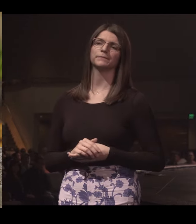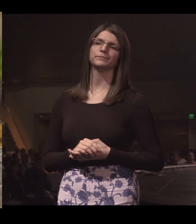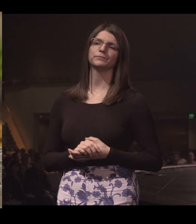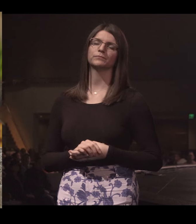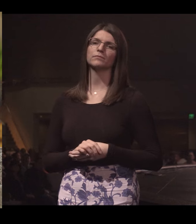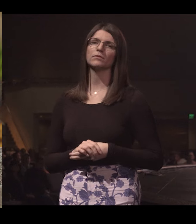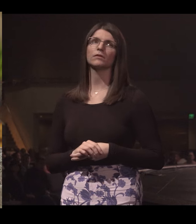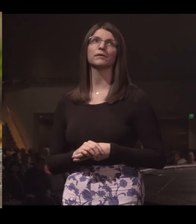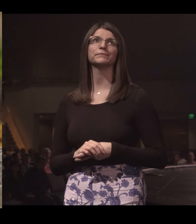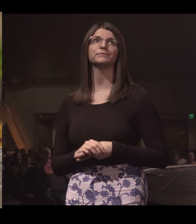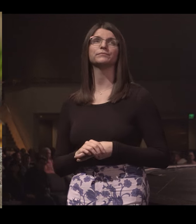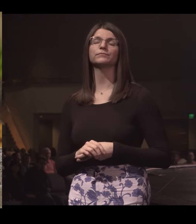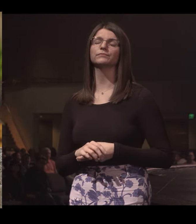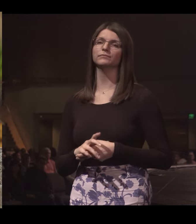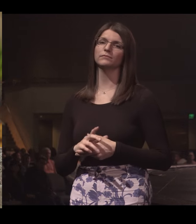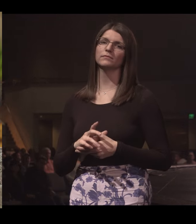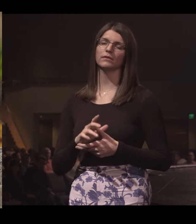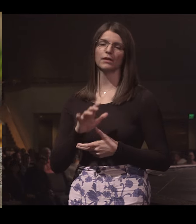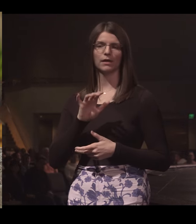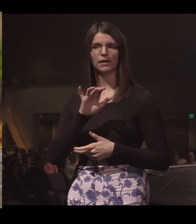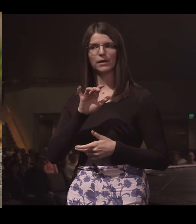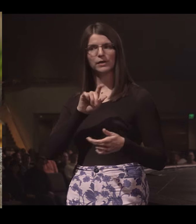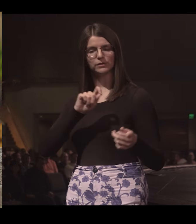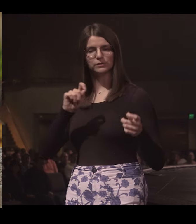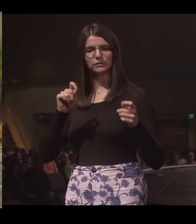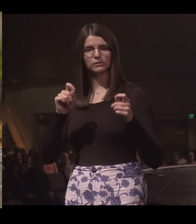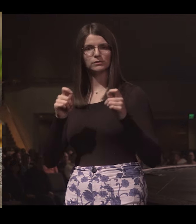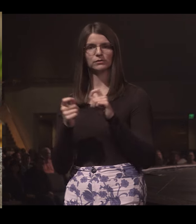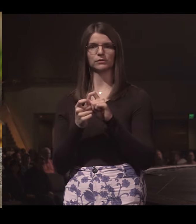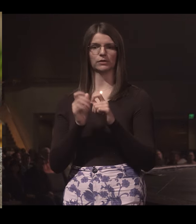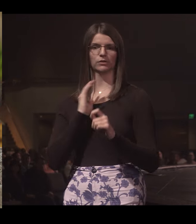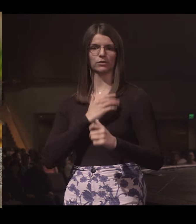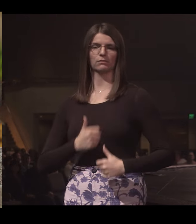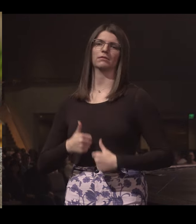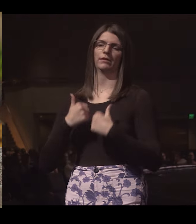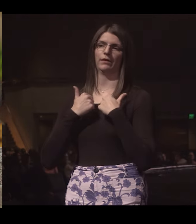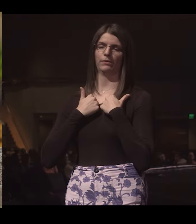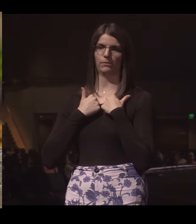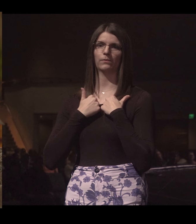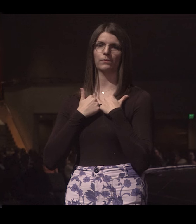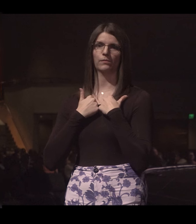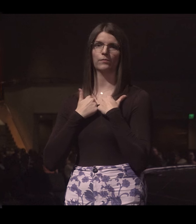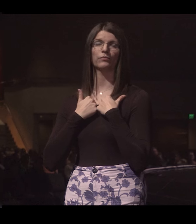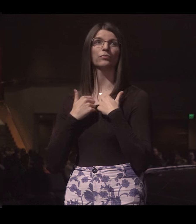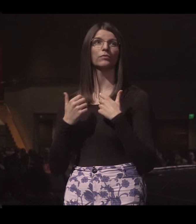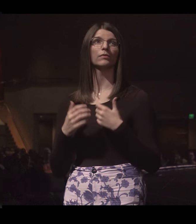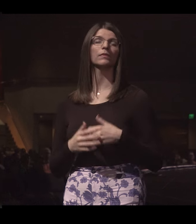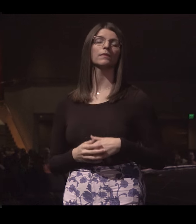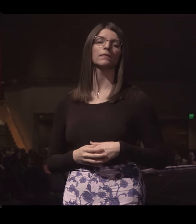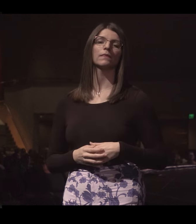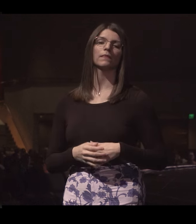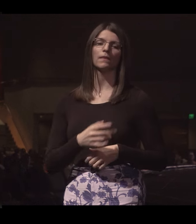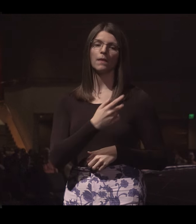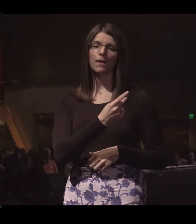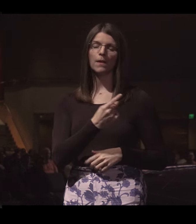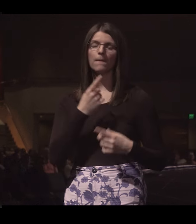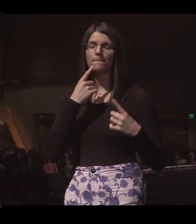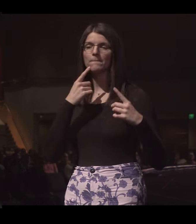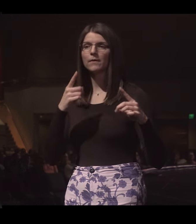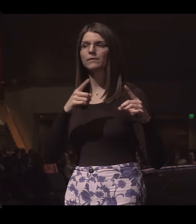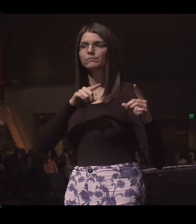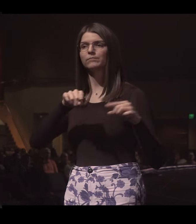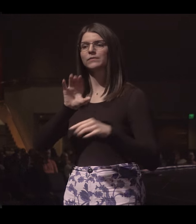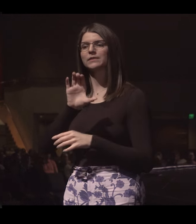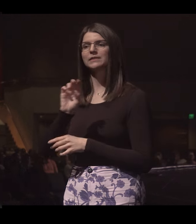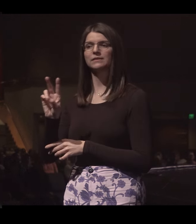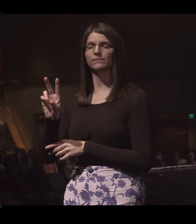And it's that that really changed the trajectory of our lives. When we finally found